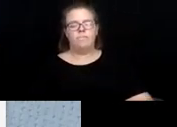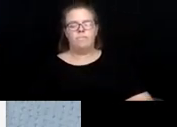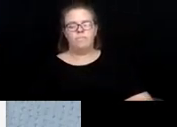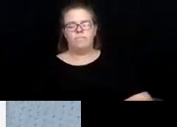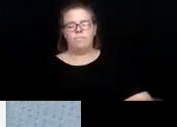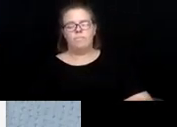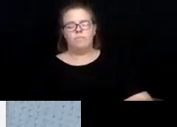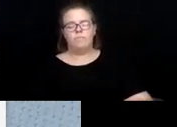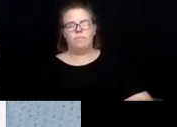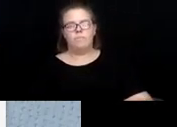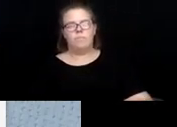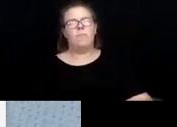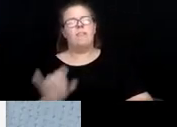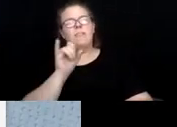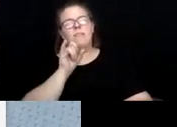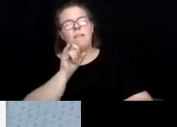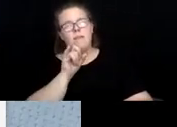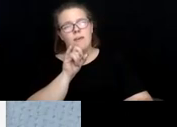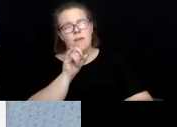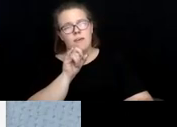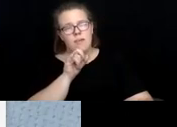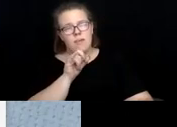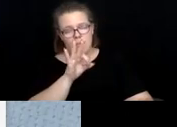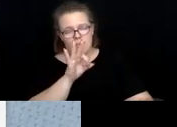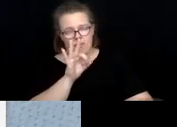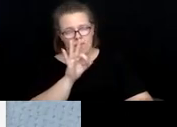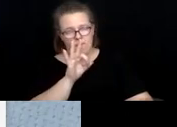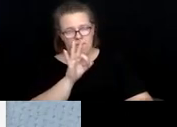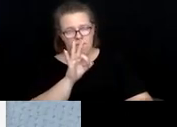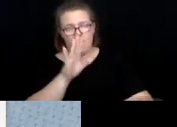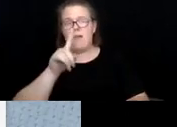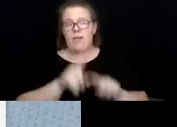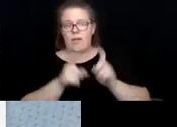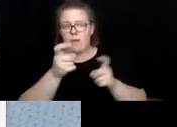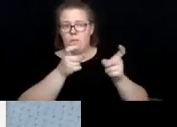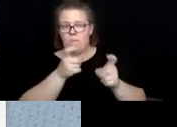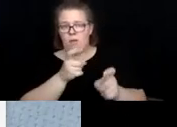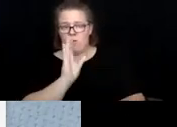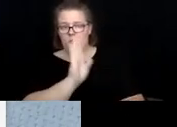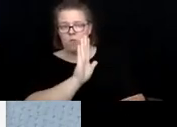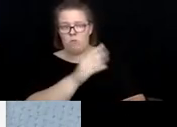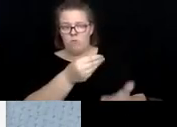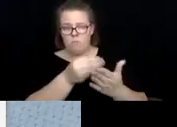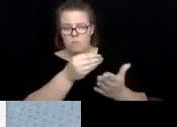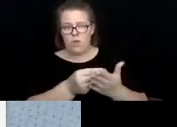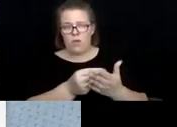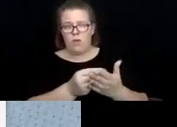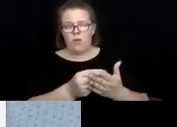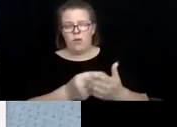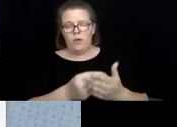If they have, um, if they're unable to manage their money, um,